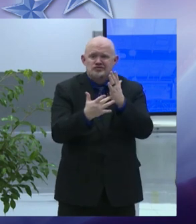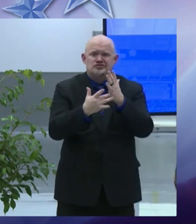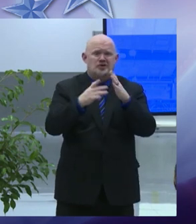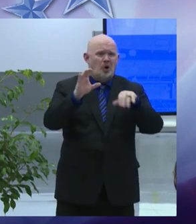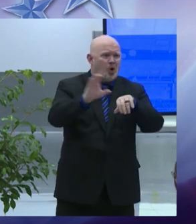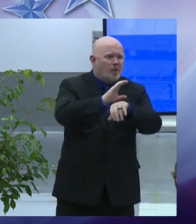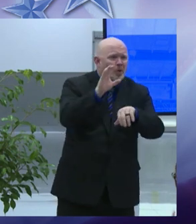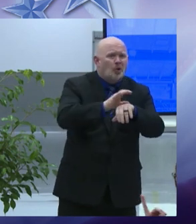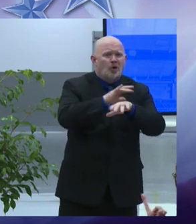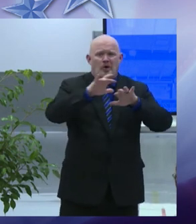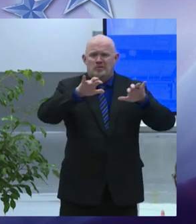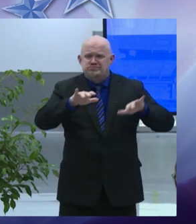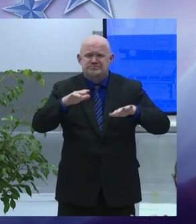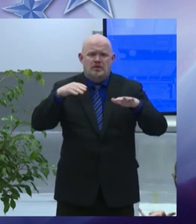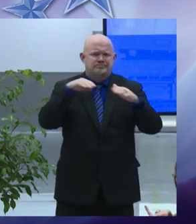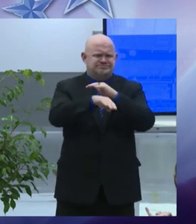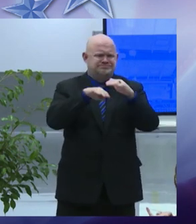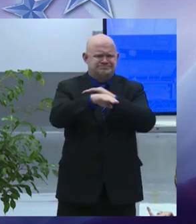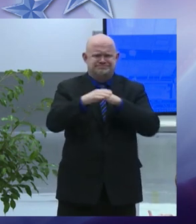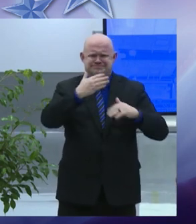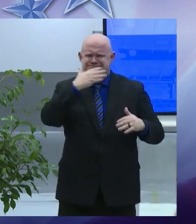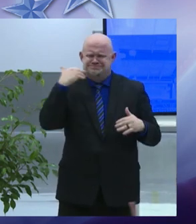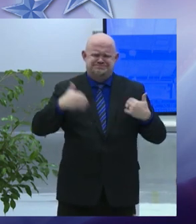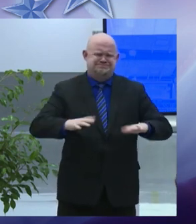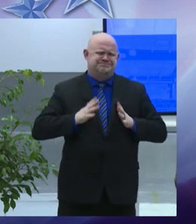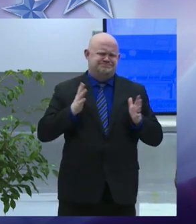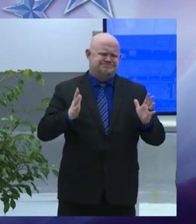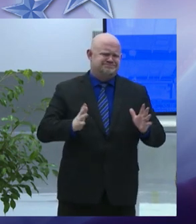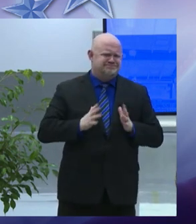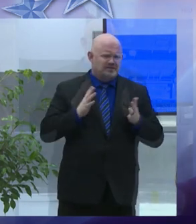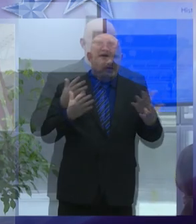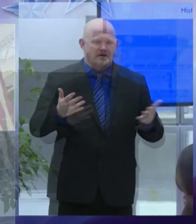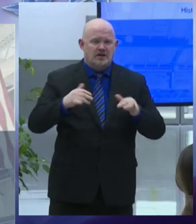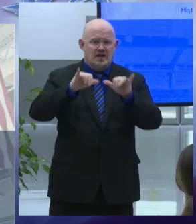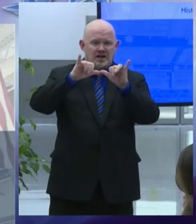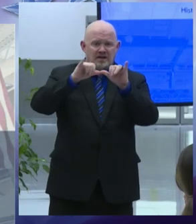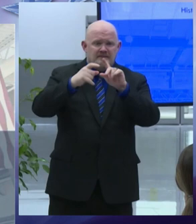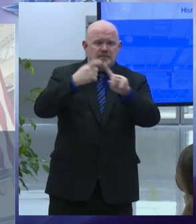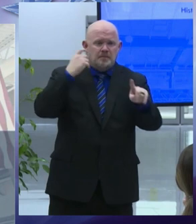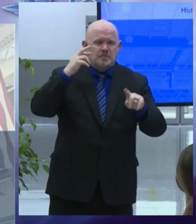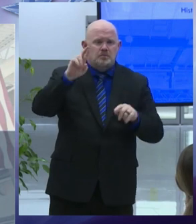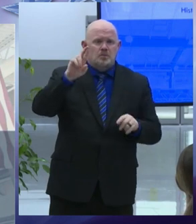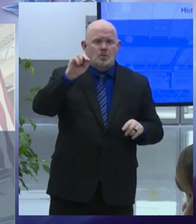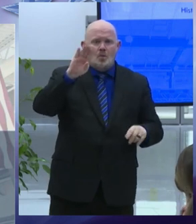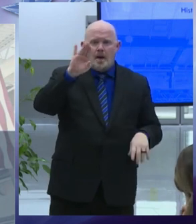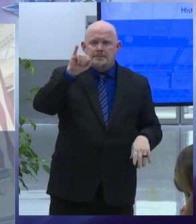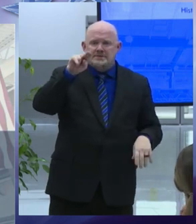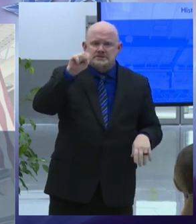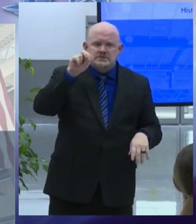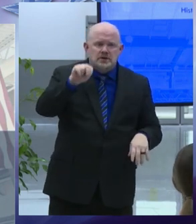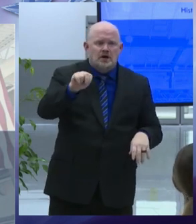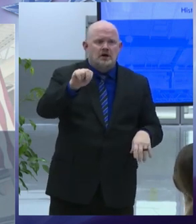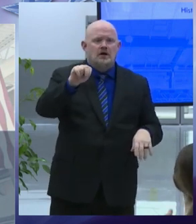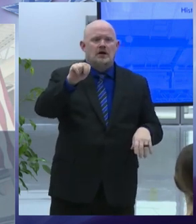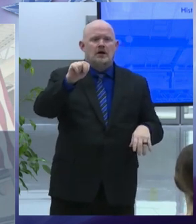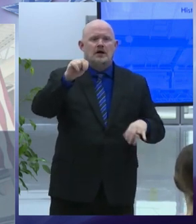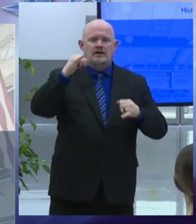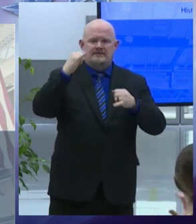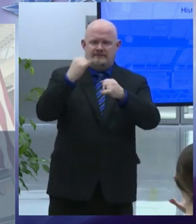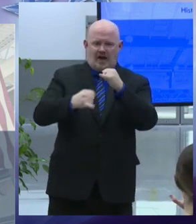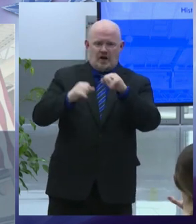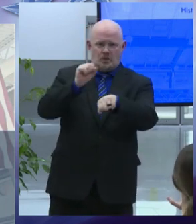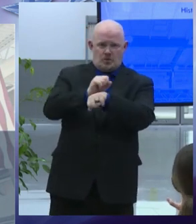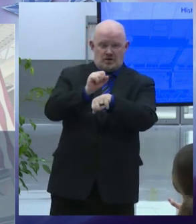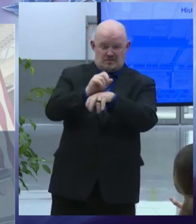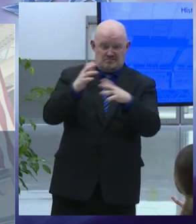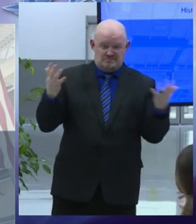of engineering led by city engineer mary robison in 2022 the final work on the 300 million dollar phase two schools